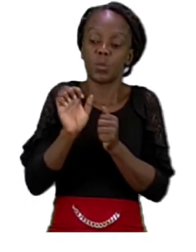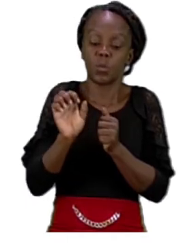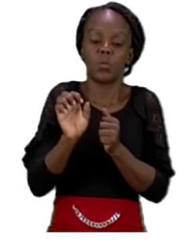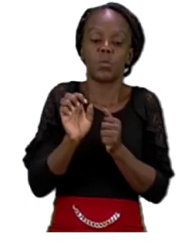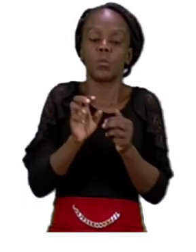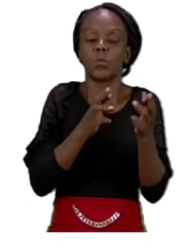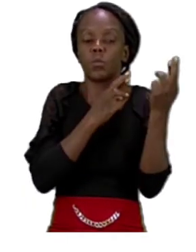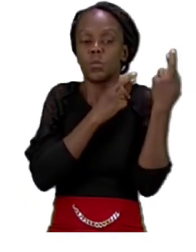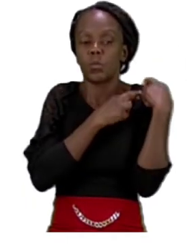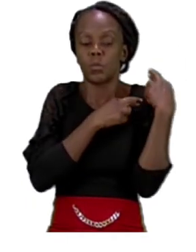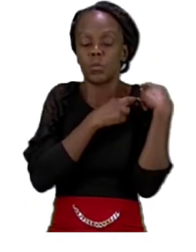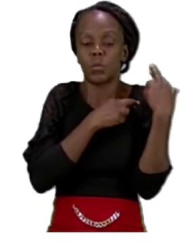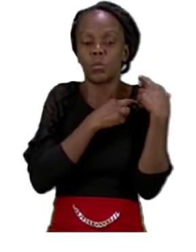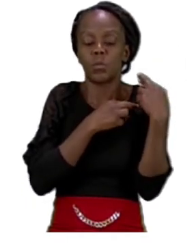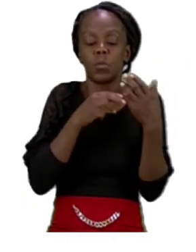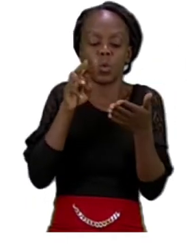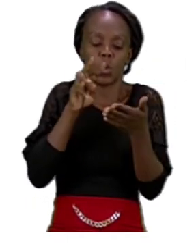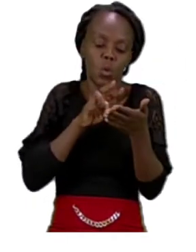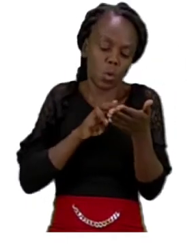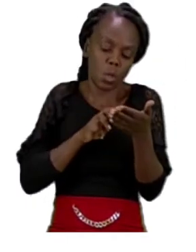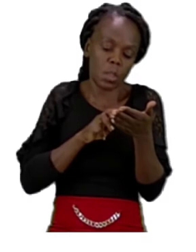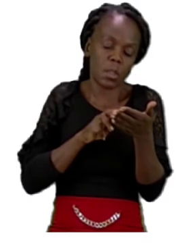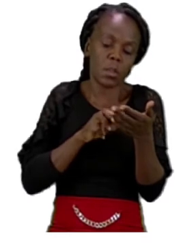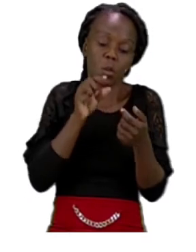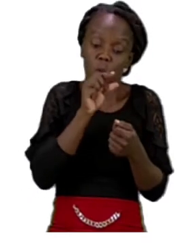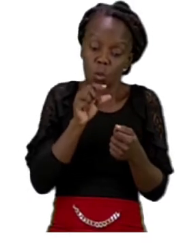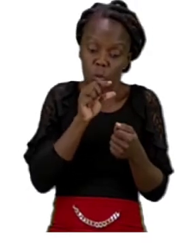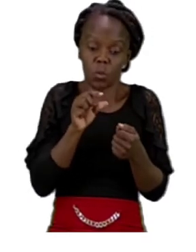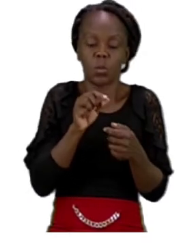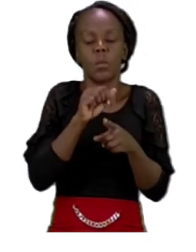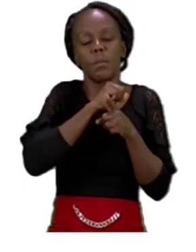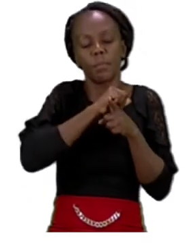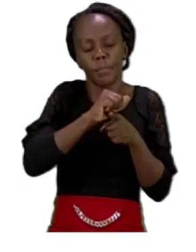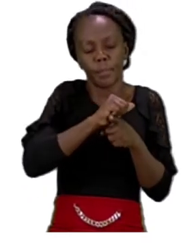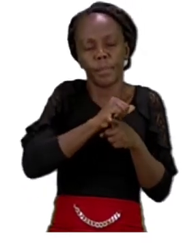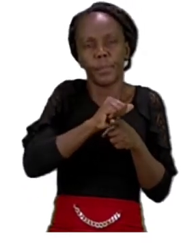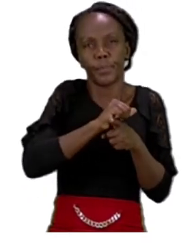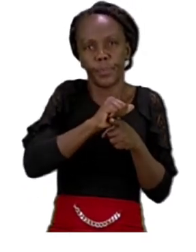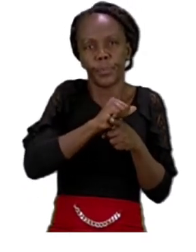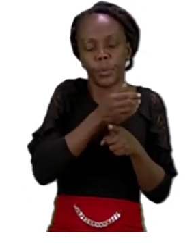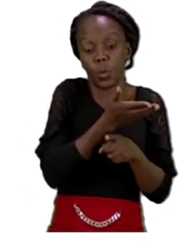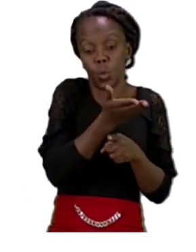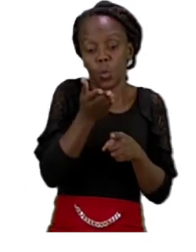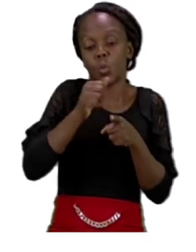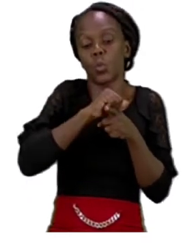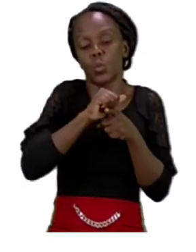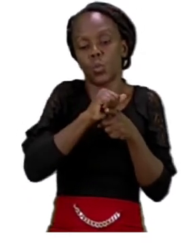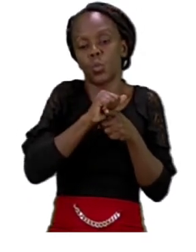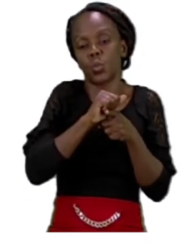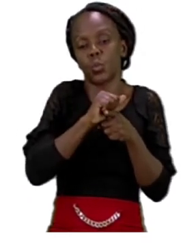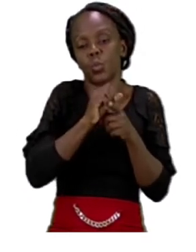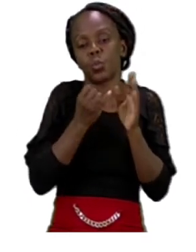these words practice practice practice so that you improve your